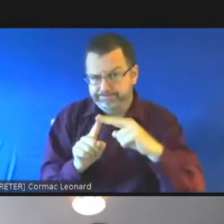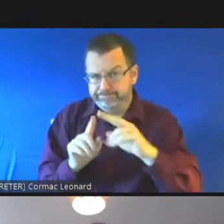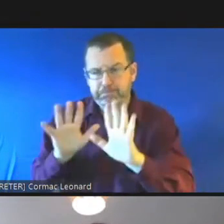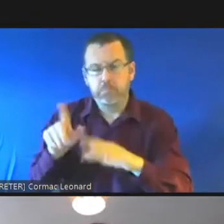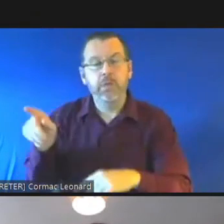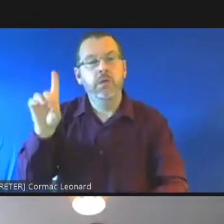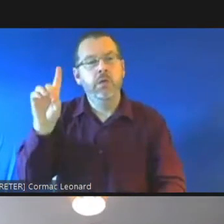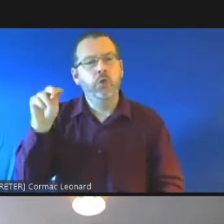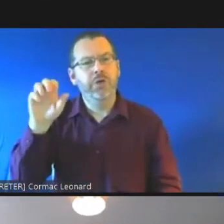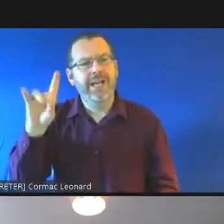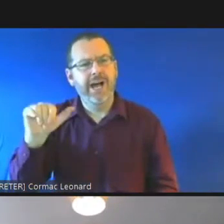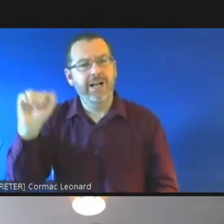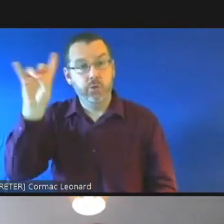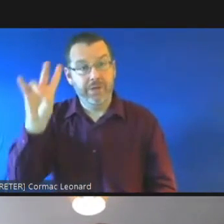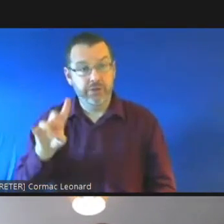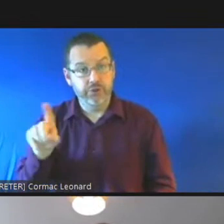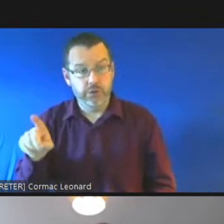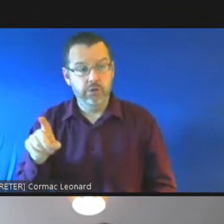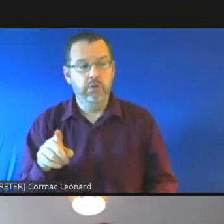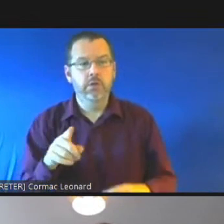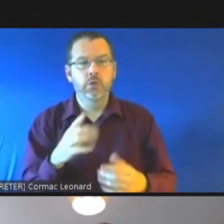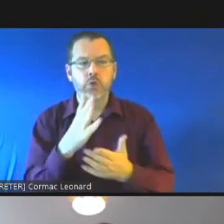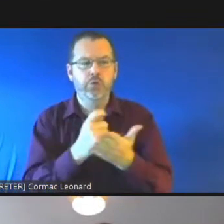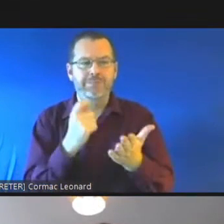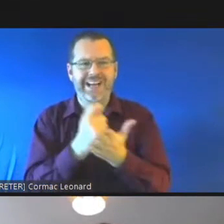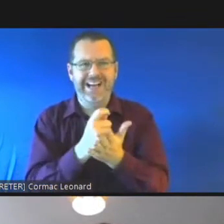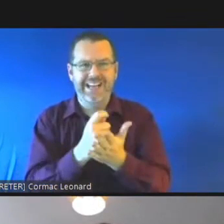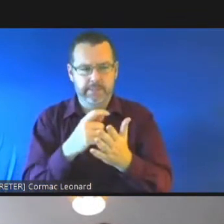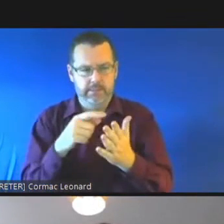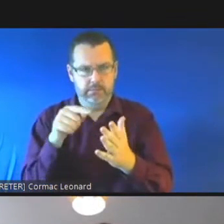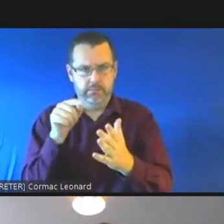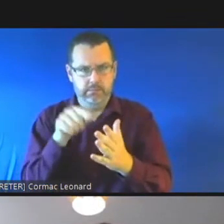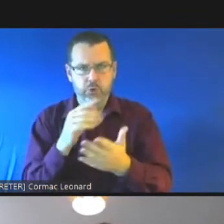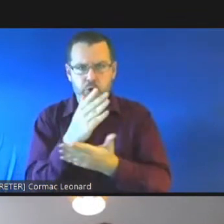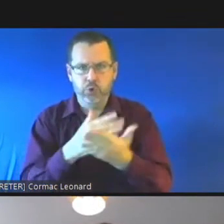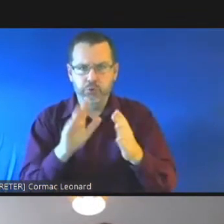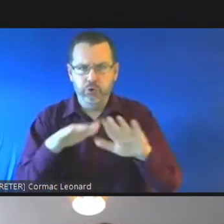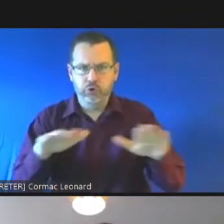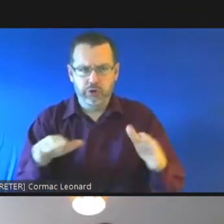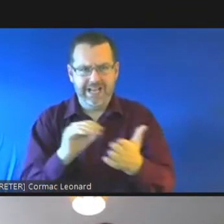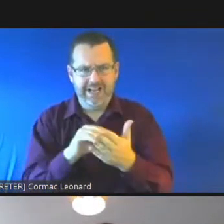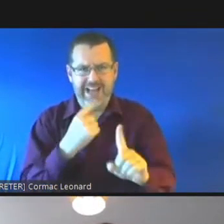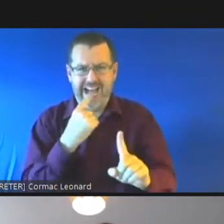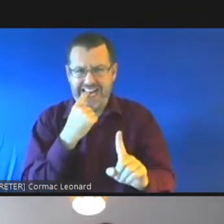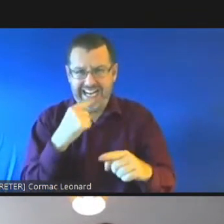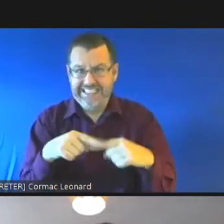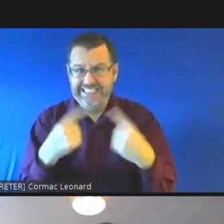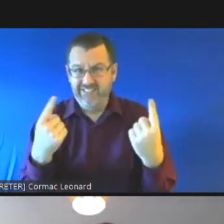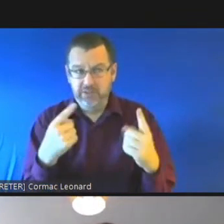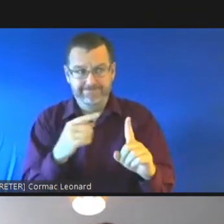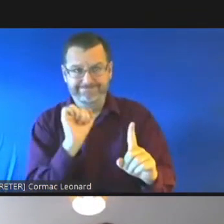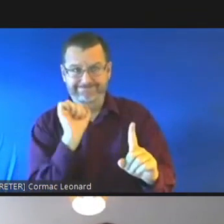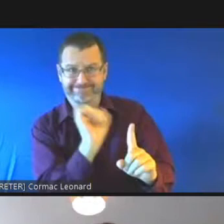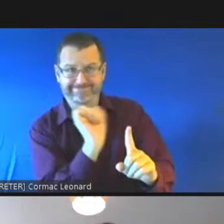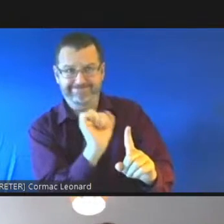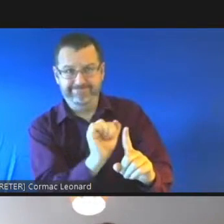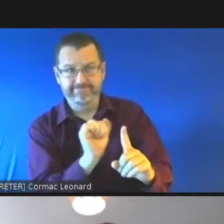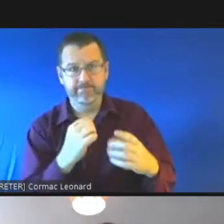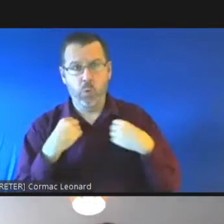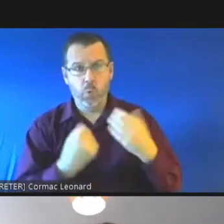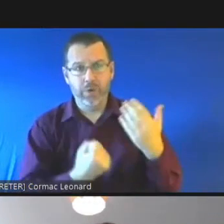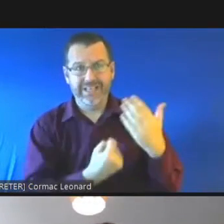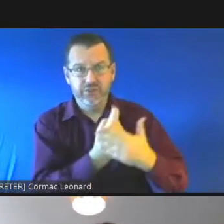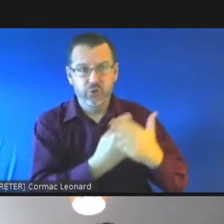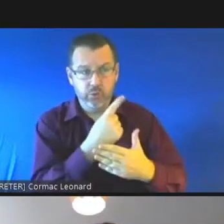do we best address the intersecting issues which may uniquely face certain children in contact with the youth justice system especially in terms of